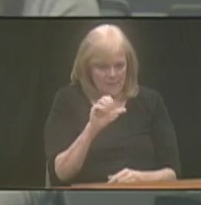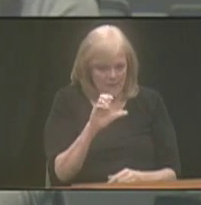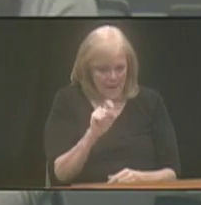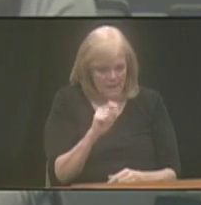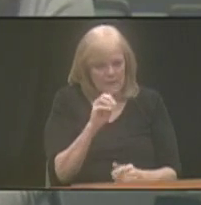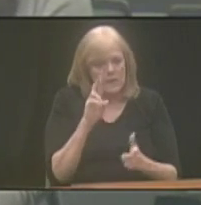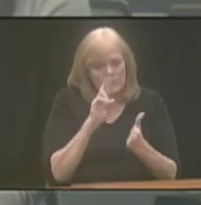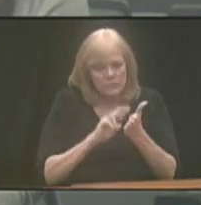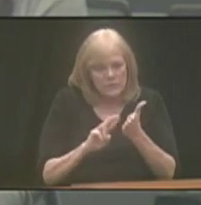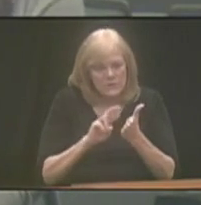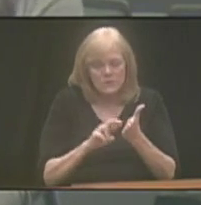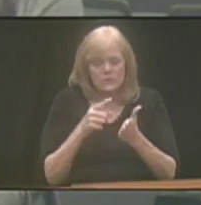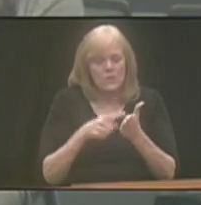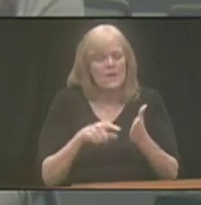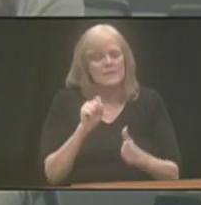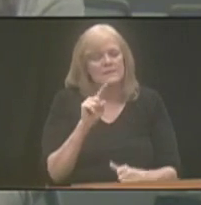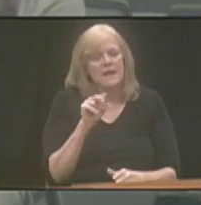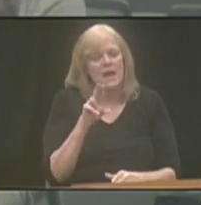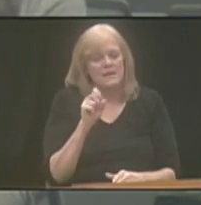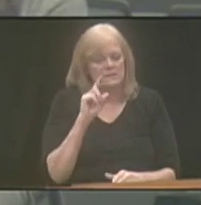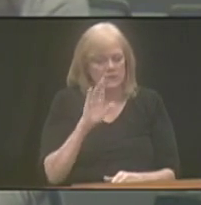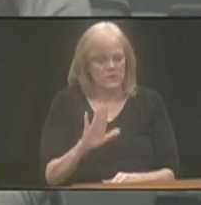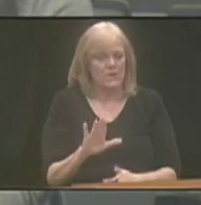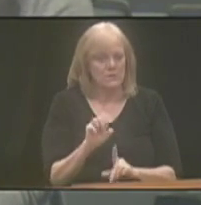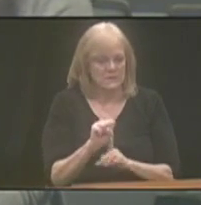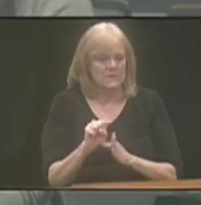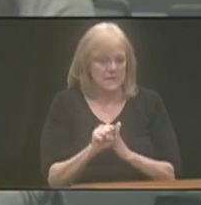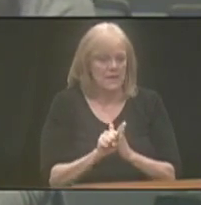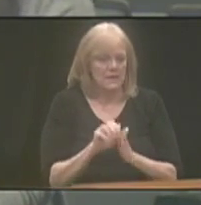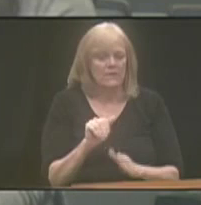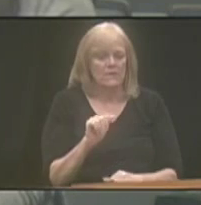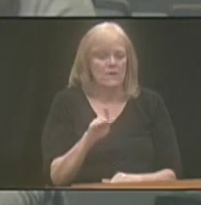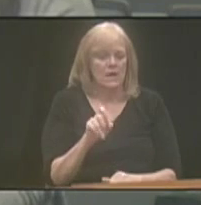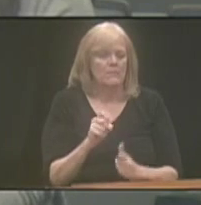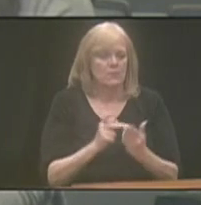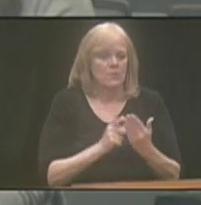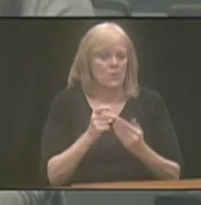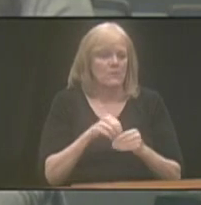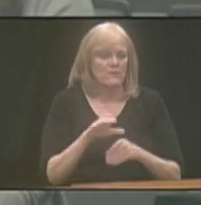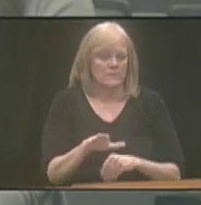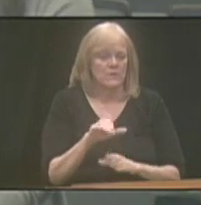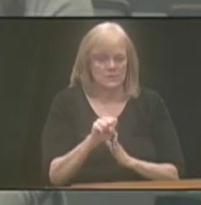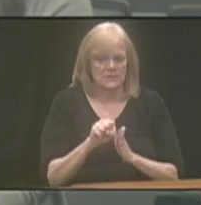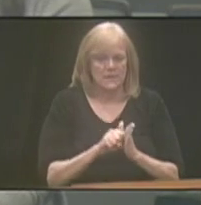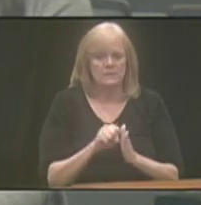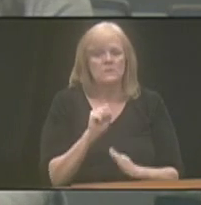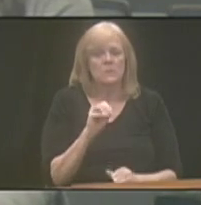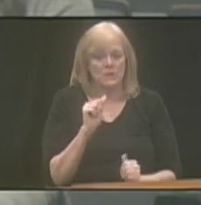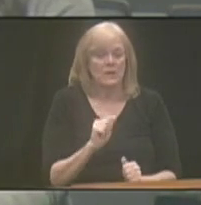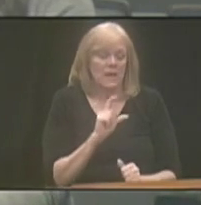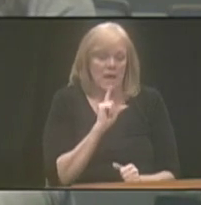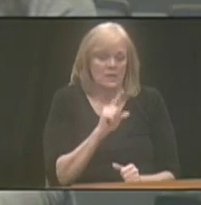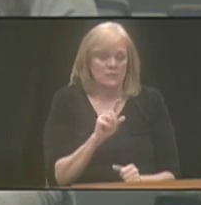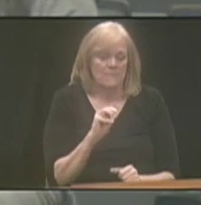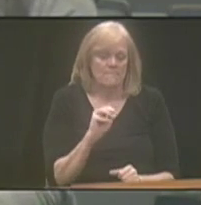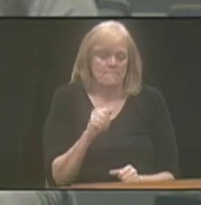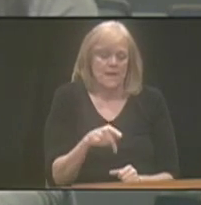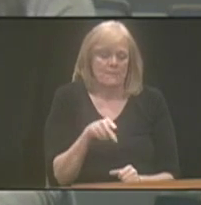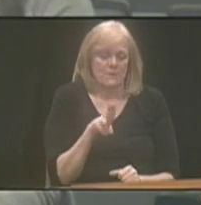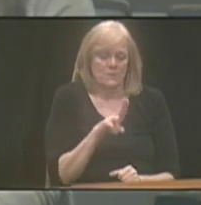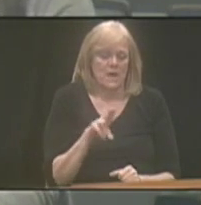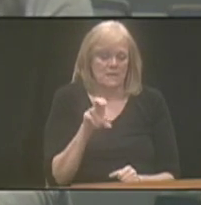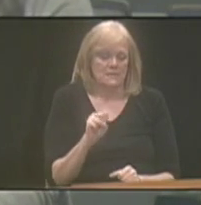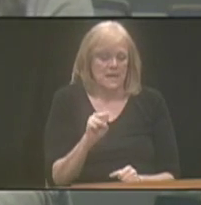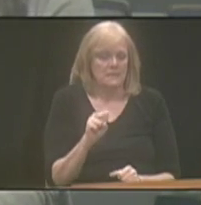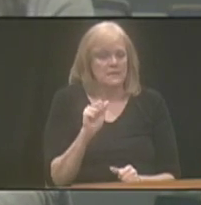and research what the status is for their state and their ABLE program in their state. So, you can actually, there's a map of the United States.